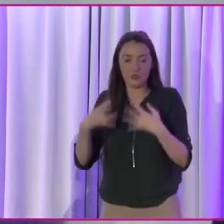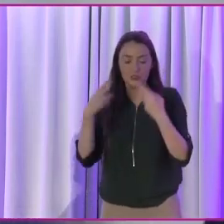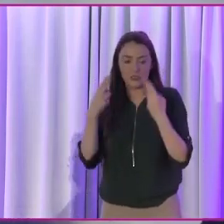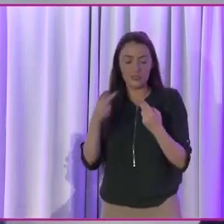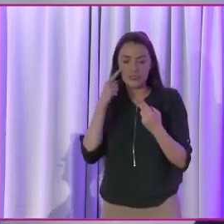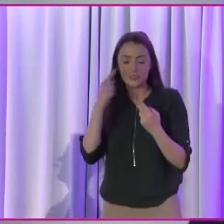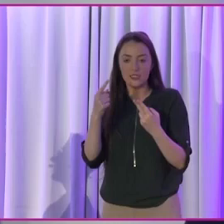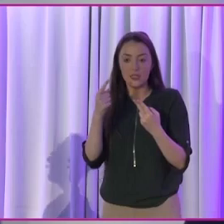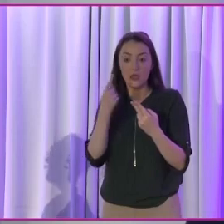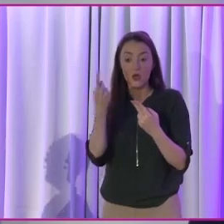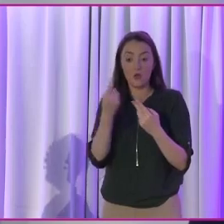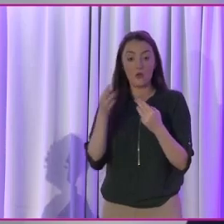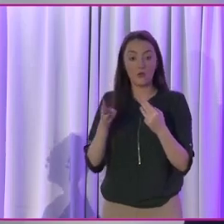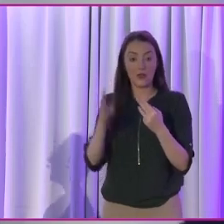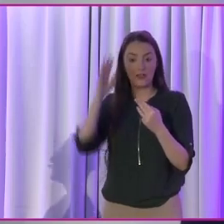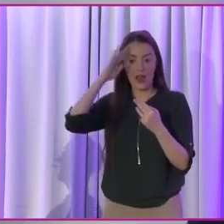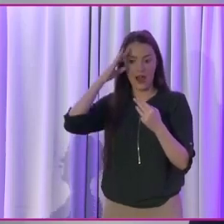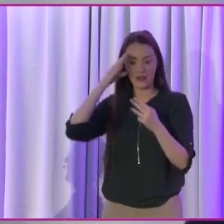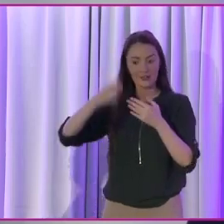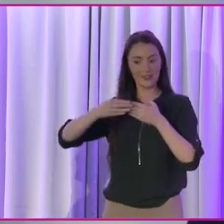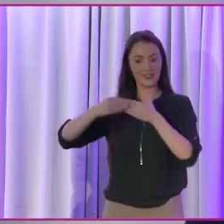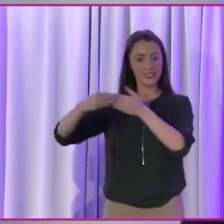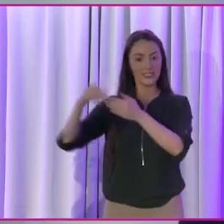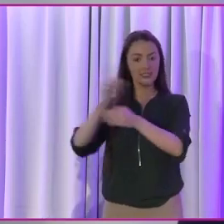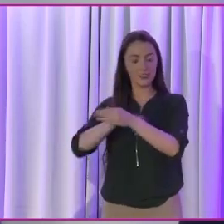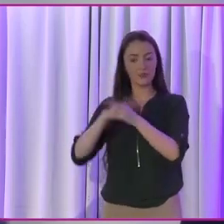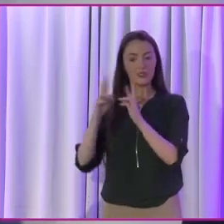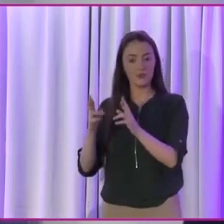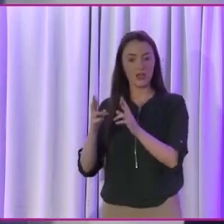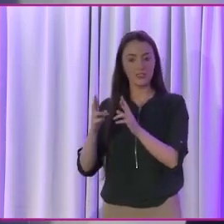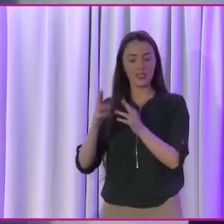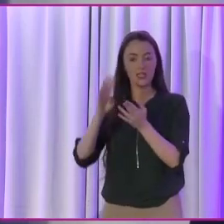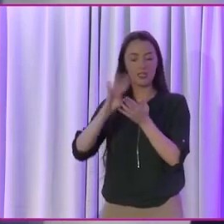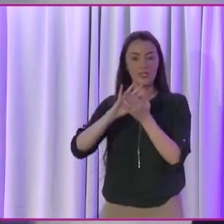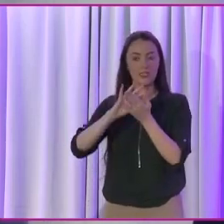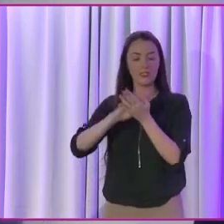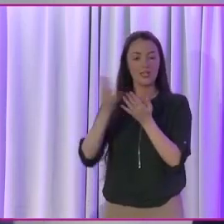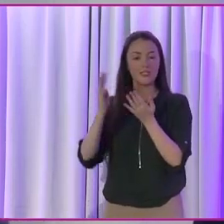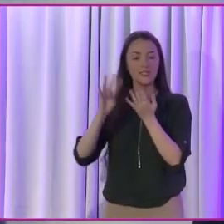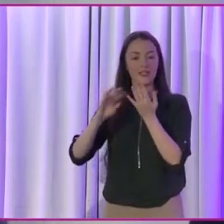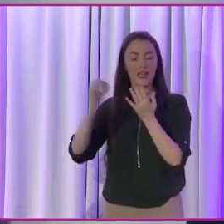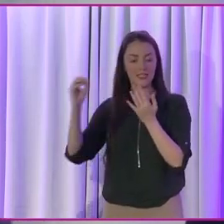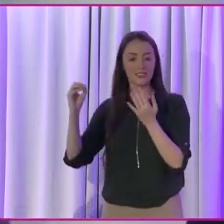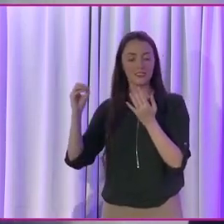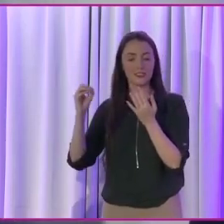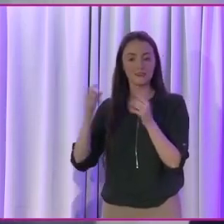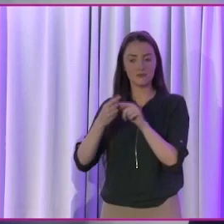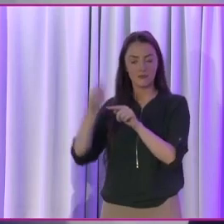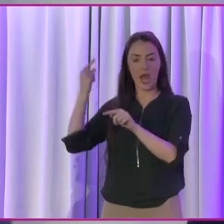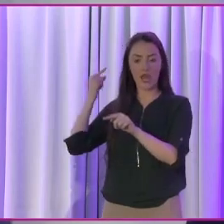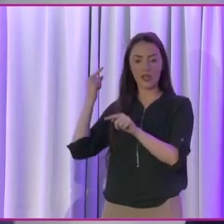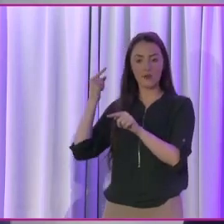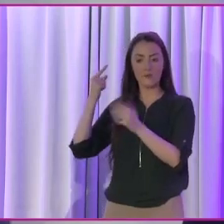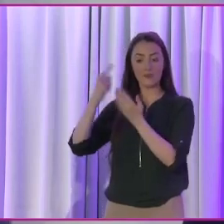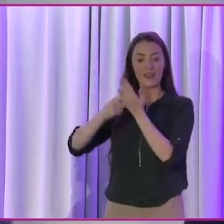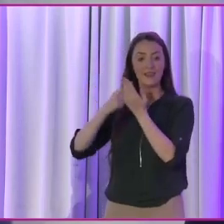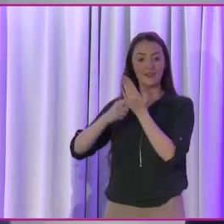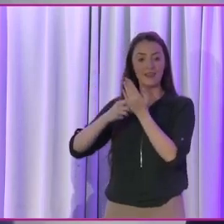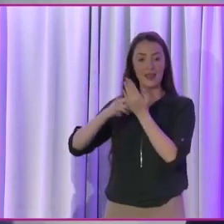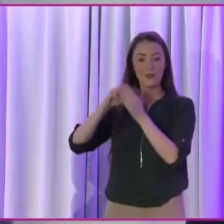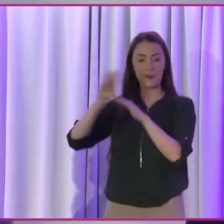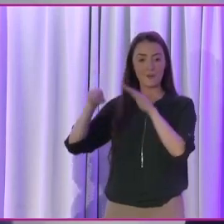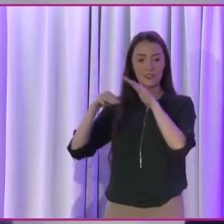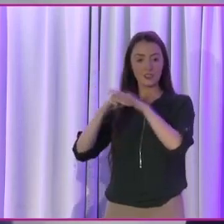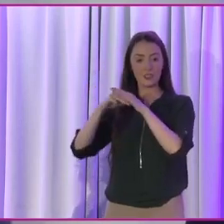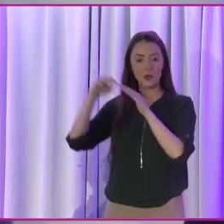ways in which Ireland has led on disability rights is, was in the 1990s. And it was, in fact, a Labour minister, but it was Minister Mervyn